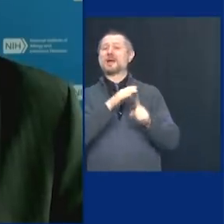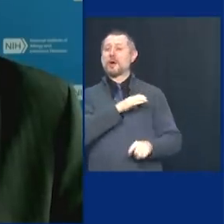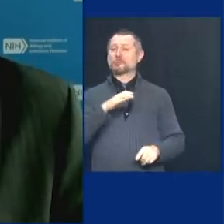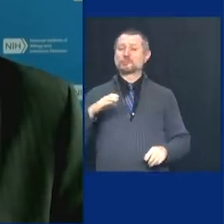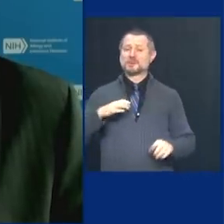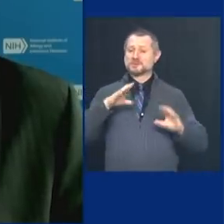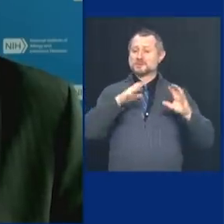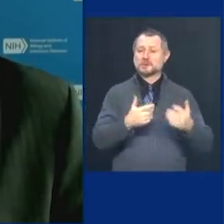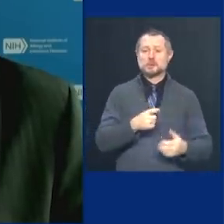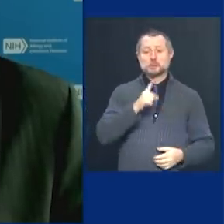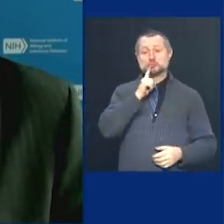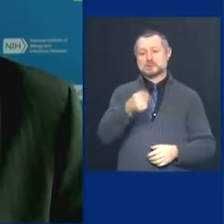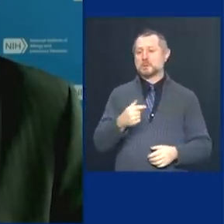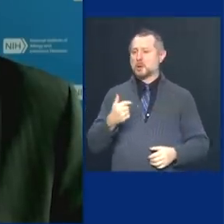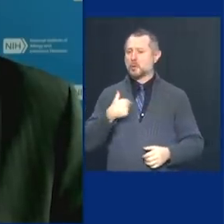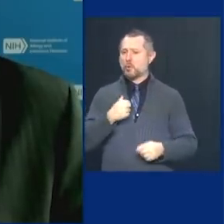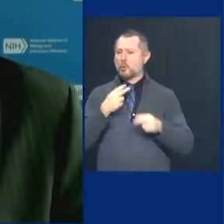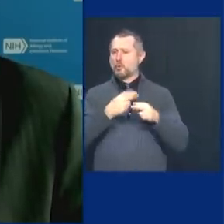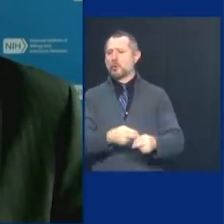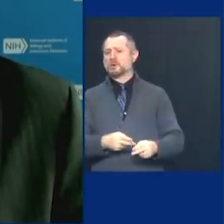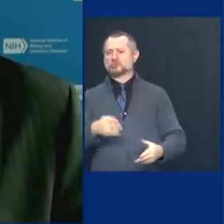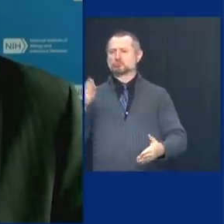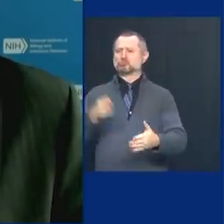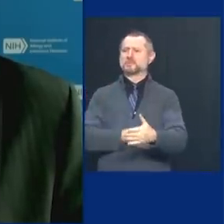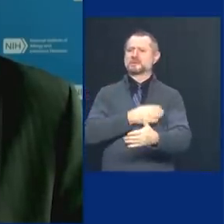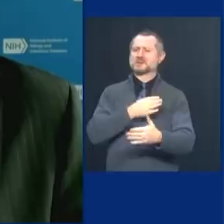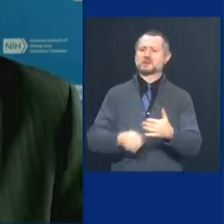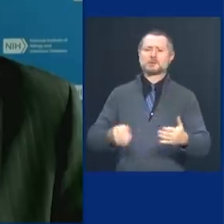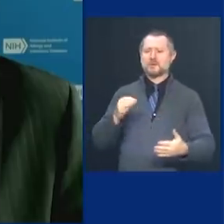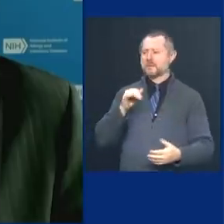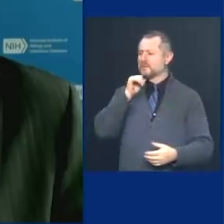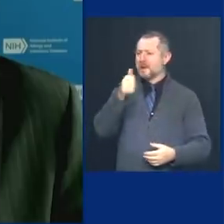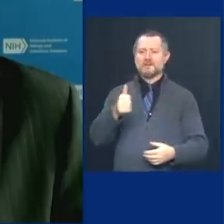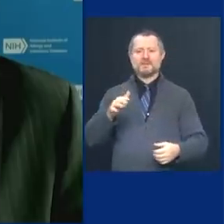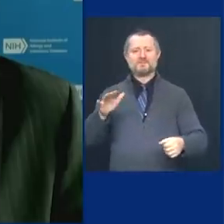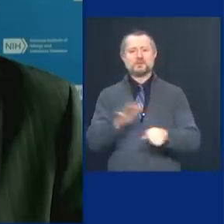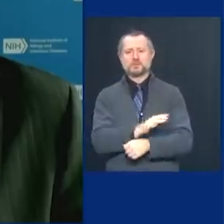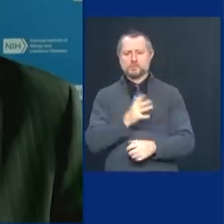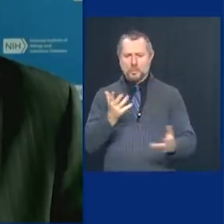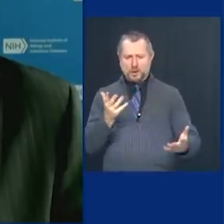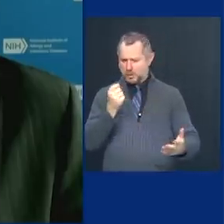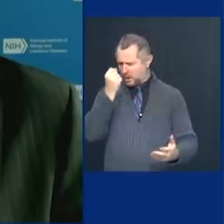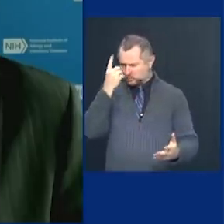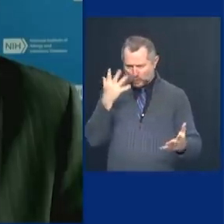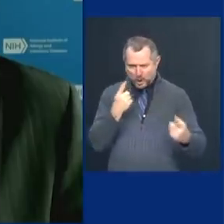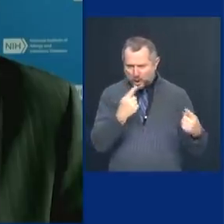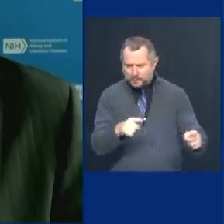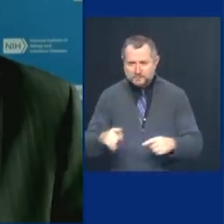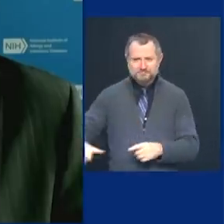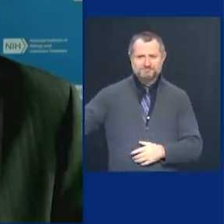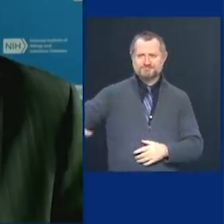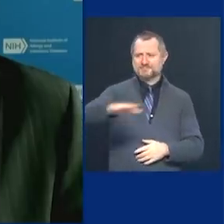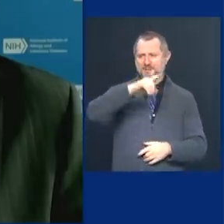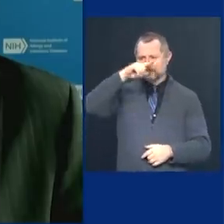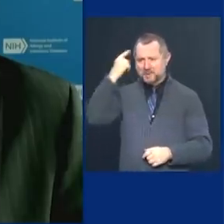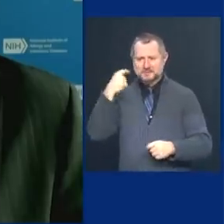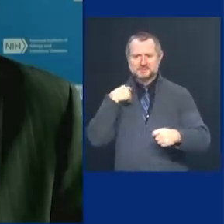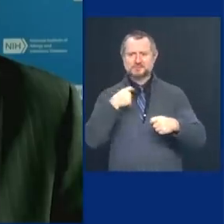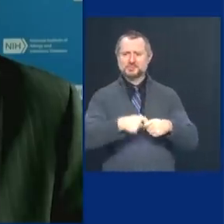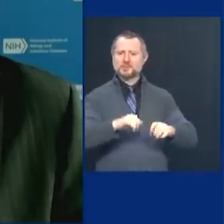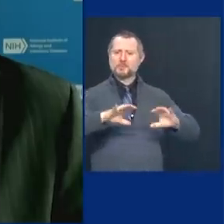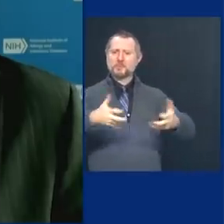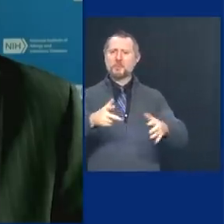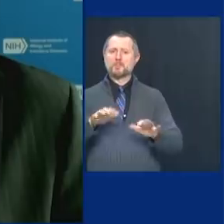discriminatory not to understand the situation that exists with the black and Latino population,